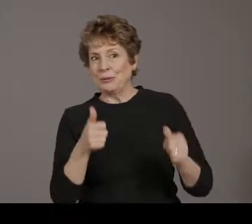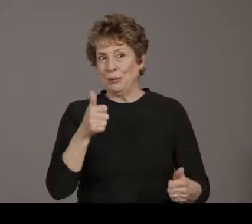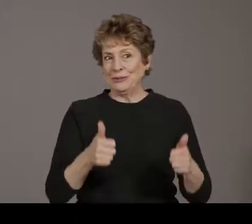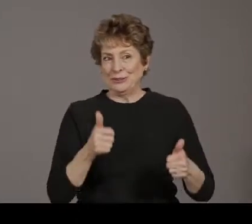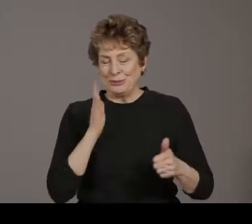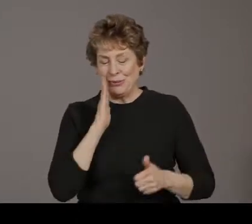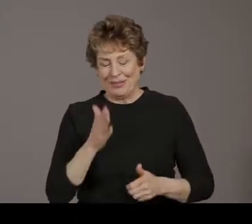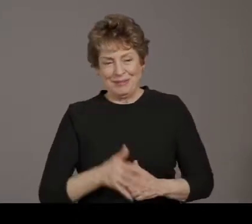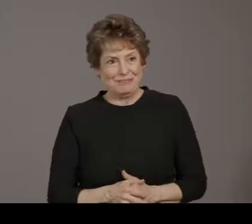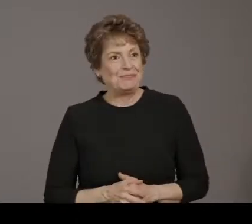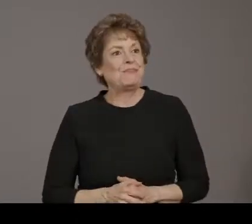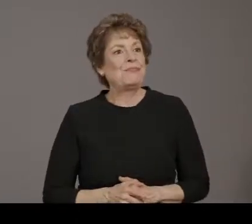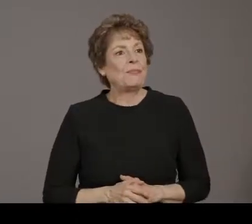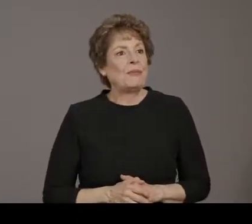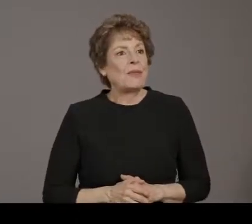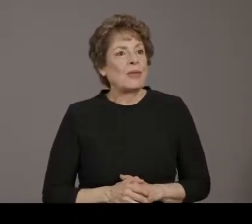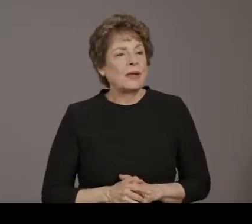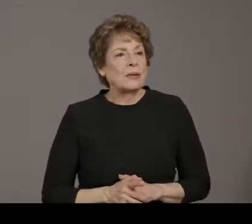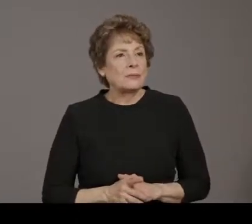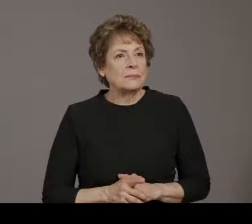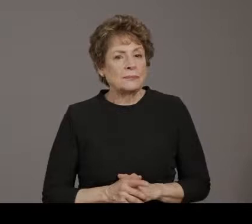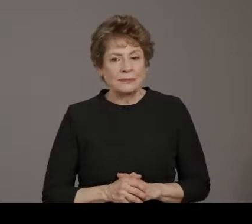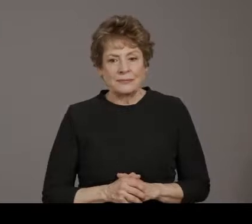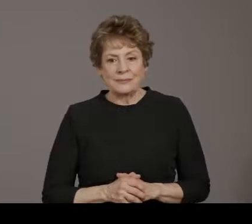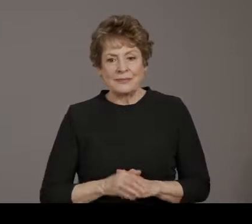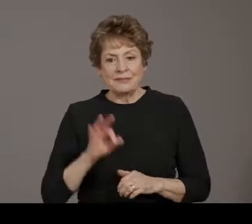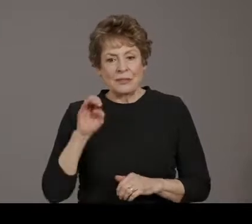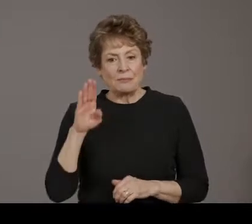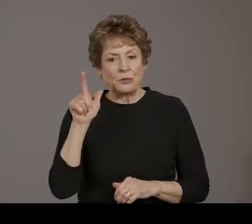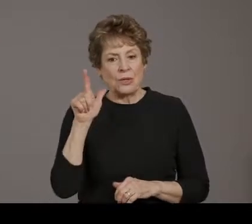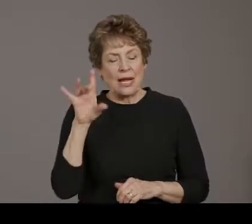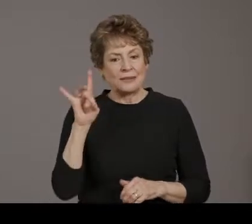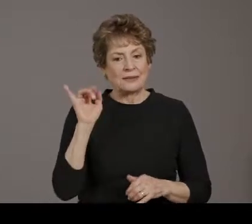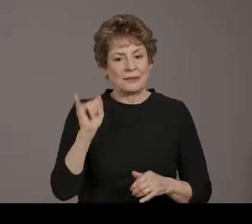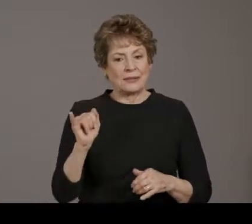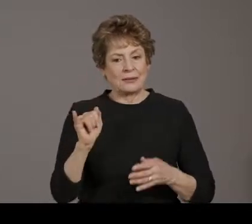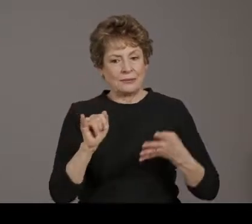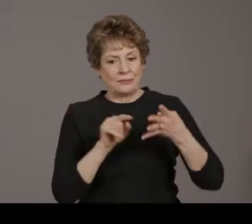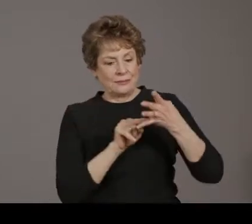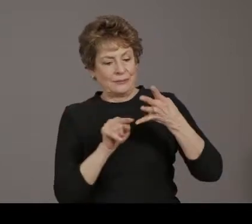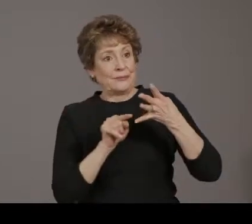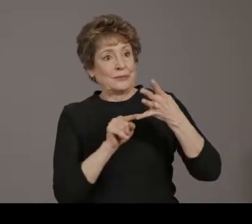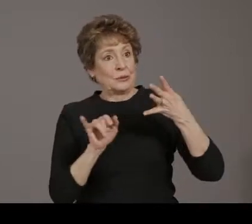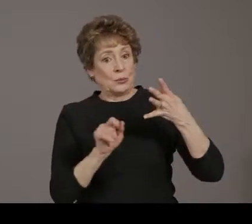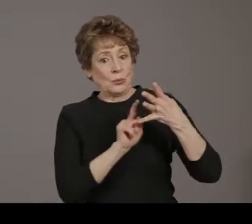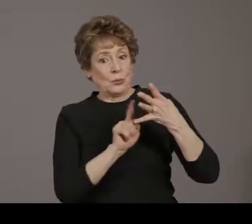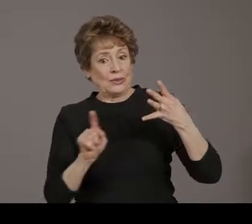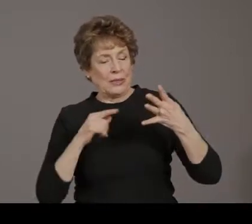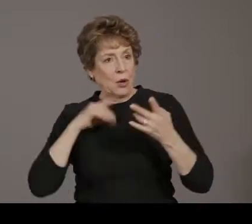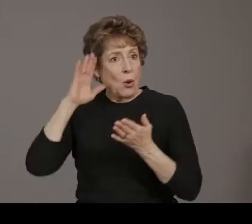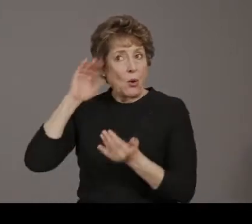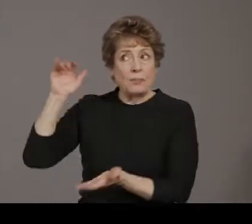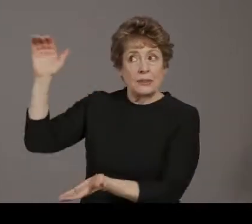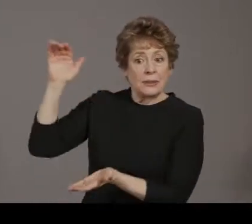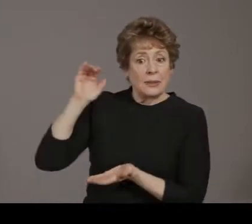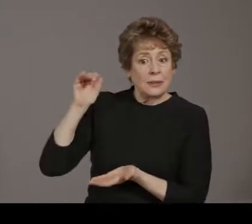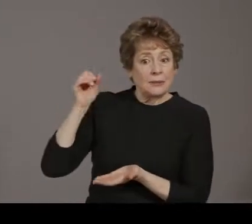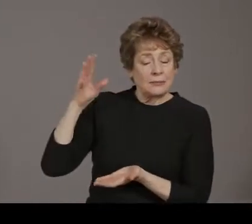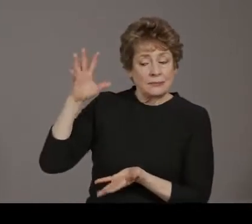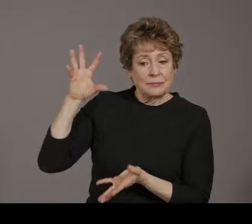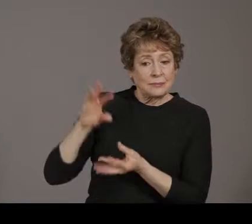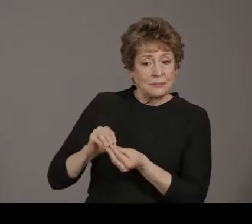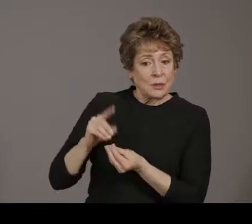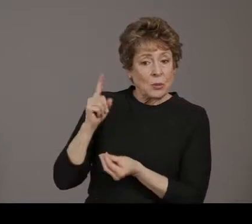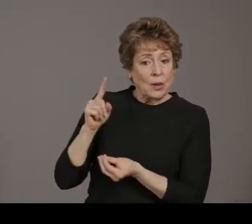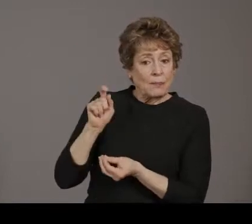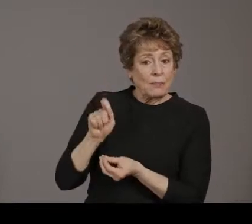By the week of February 28th, we expect to receive over 1.9 million doses of vaccine. Over